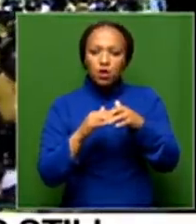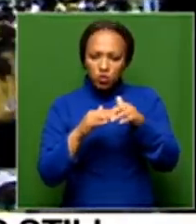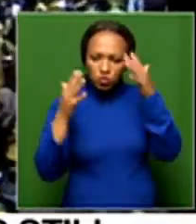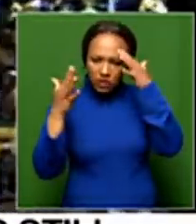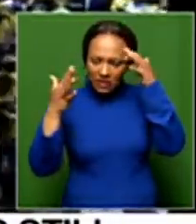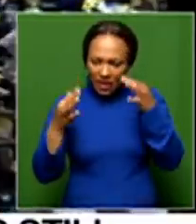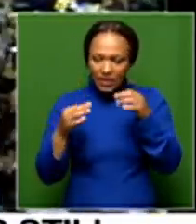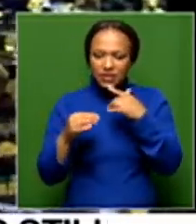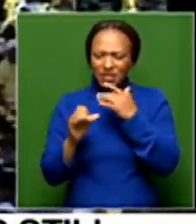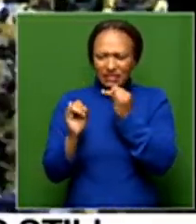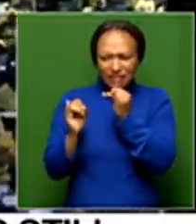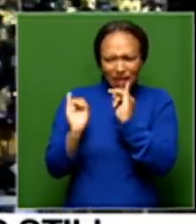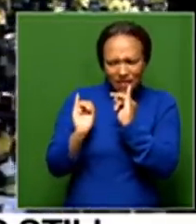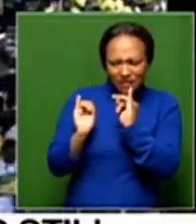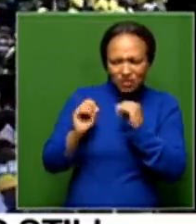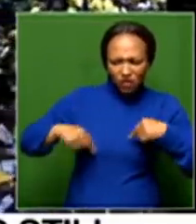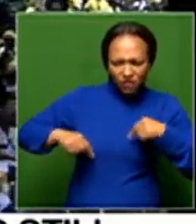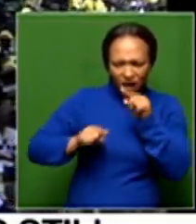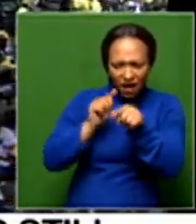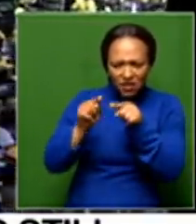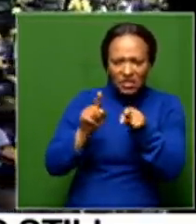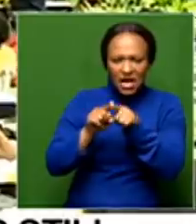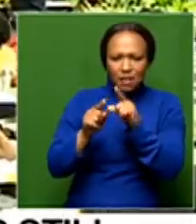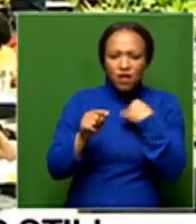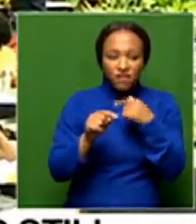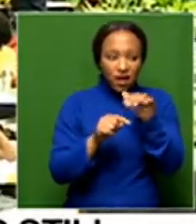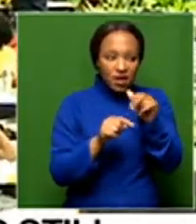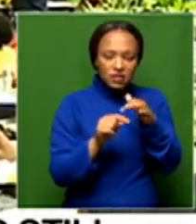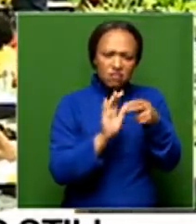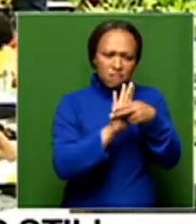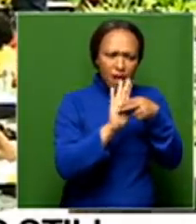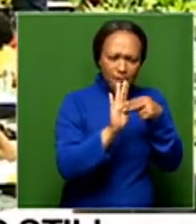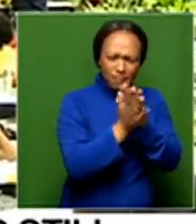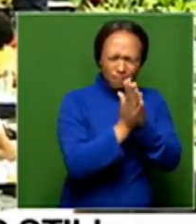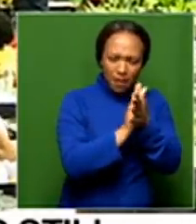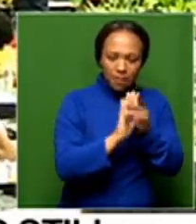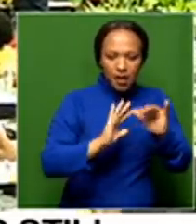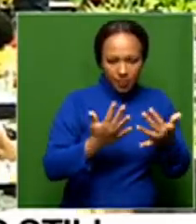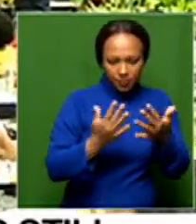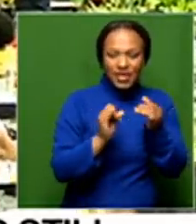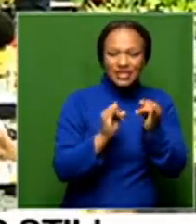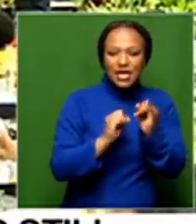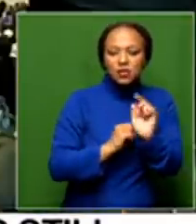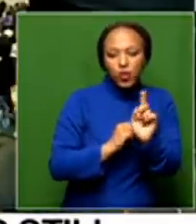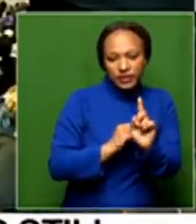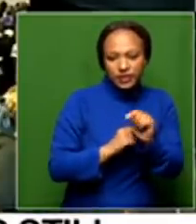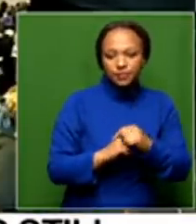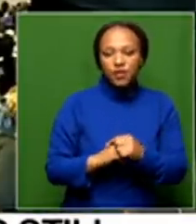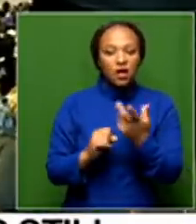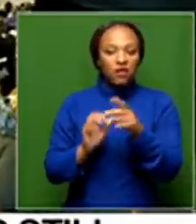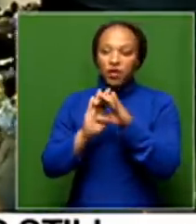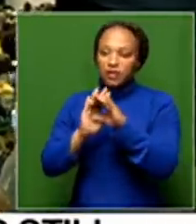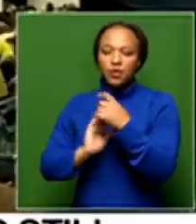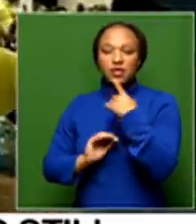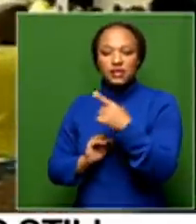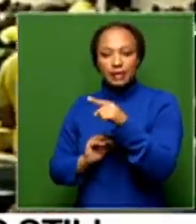of seriousness and the extent of damages to the party's reputation? So they may say, for example, if there's a